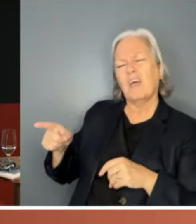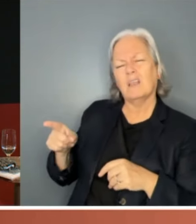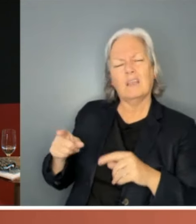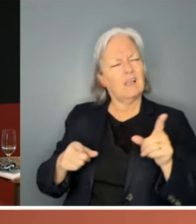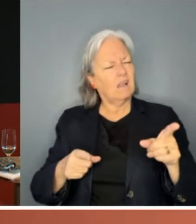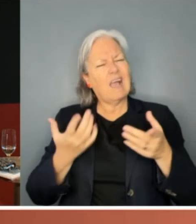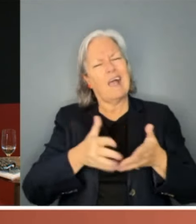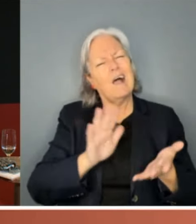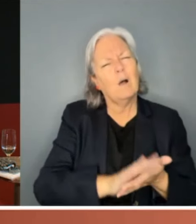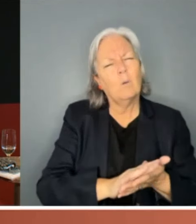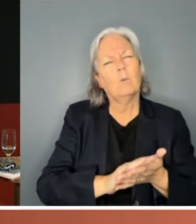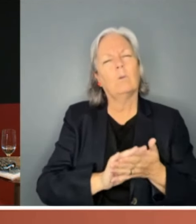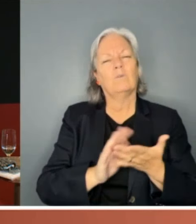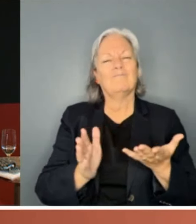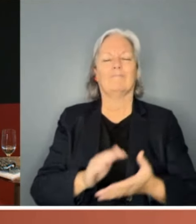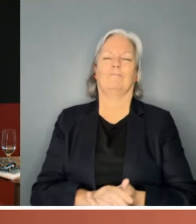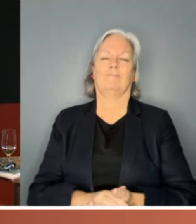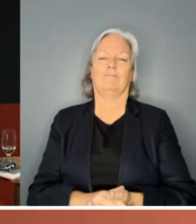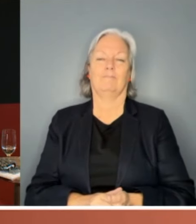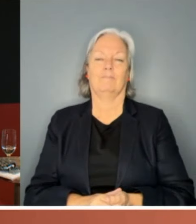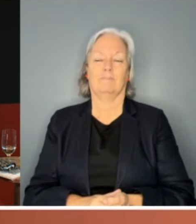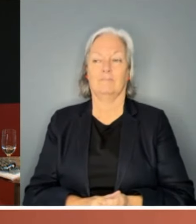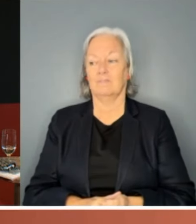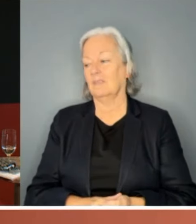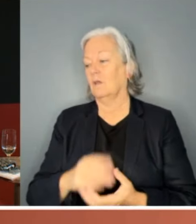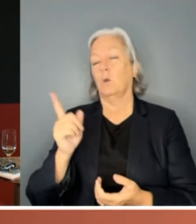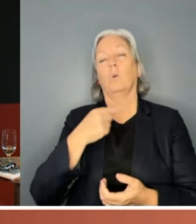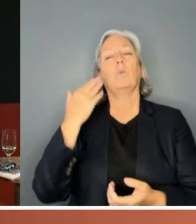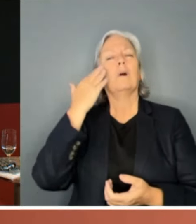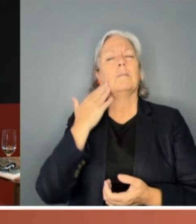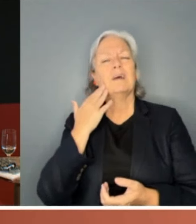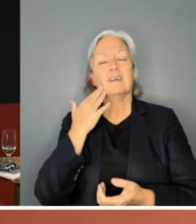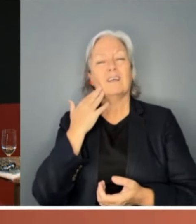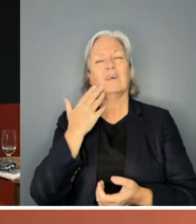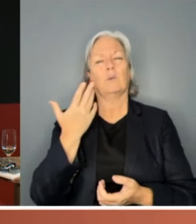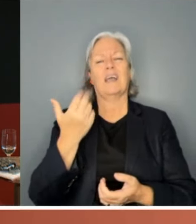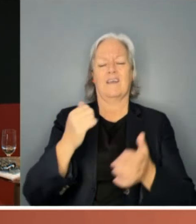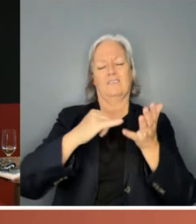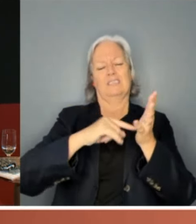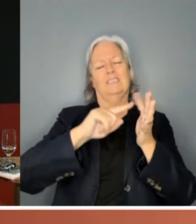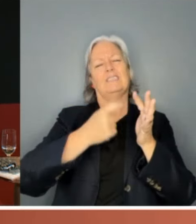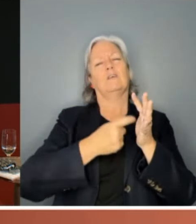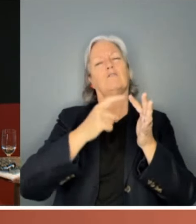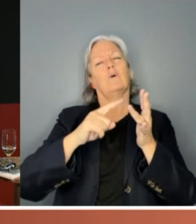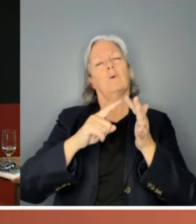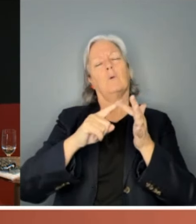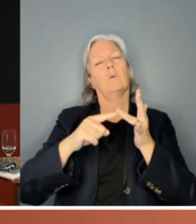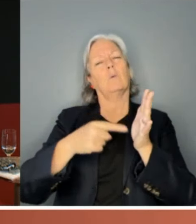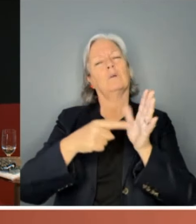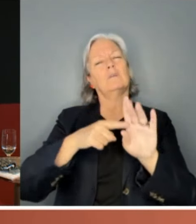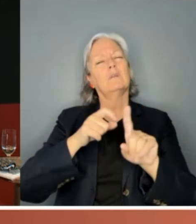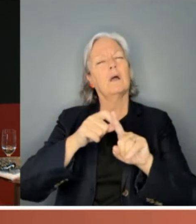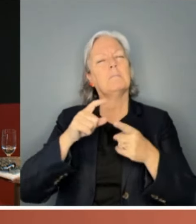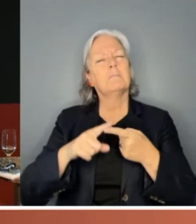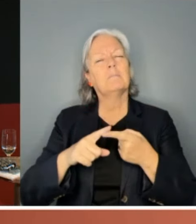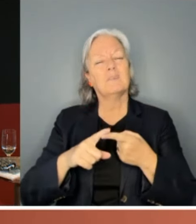And I think, and all of us, I think, as women, the stereotypes are still out there. I'm sure as a parent, I fell into the